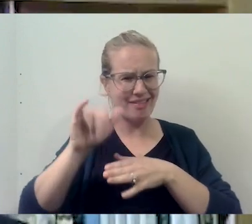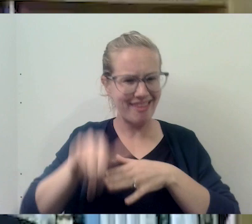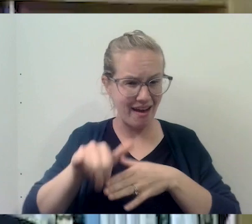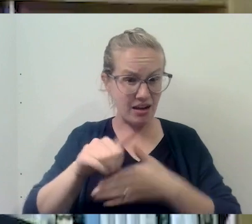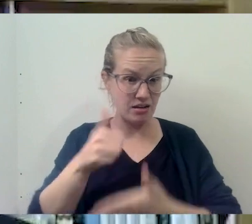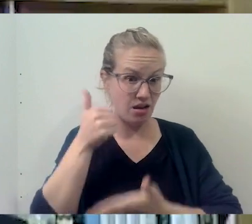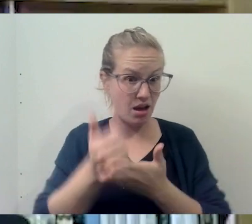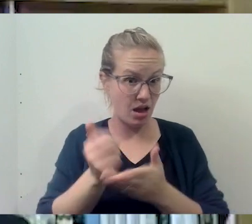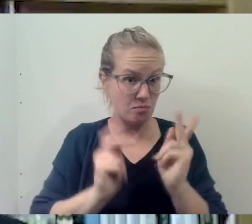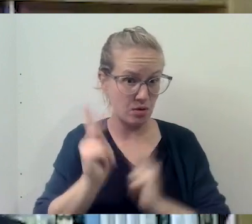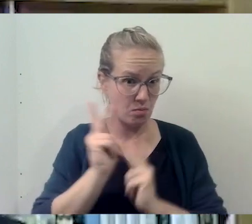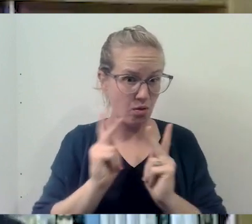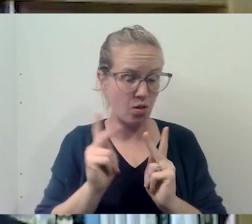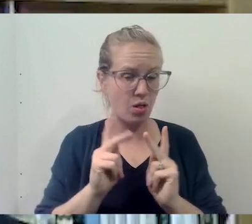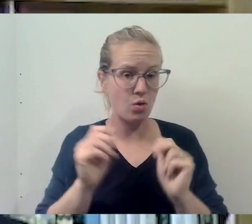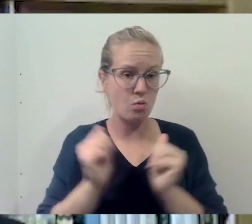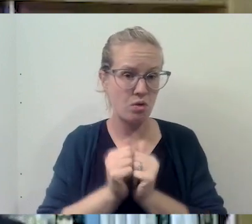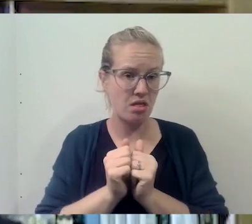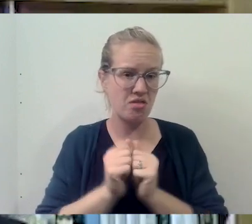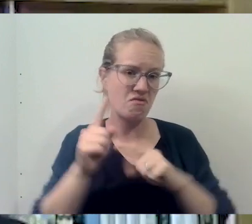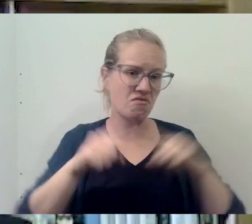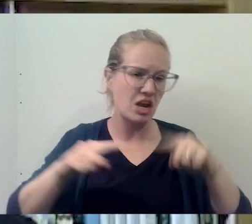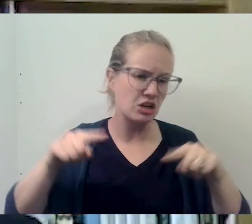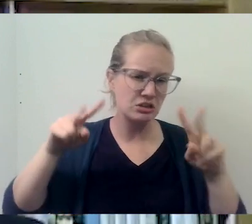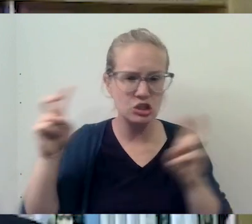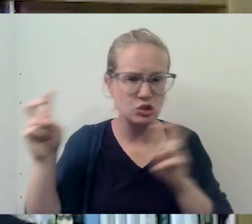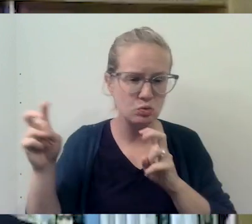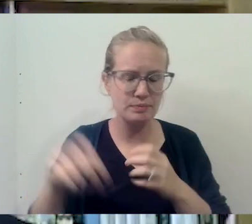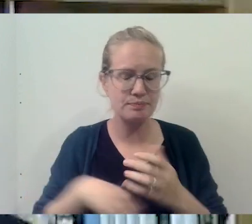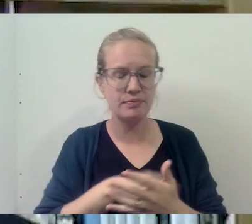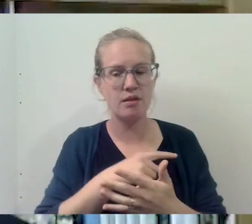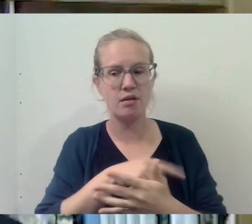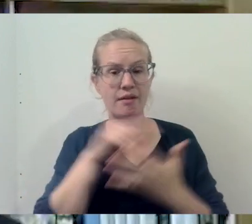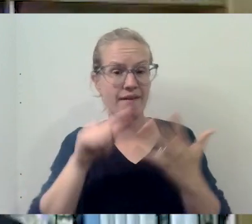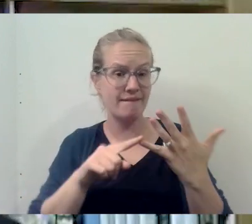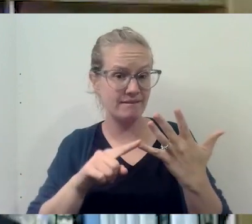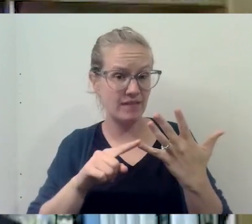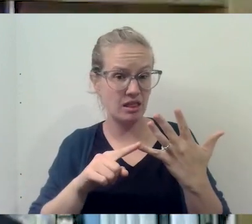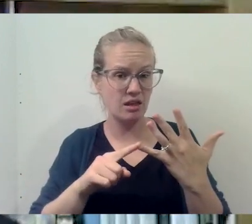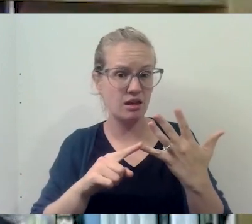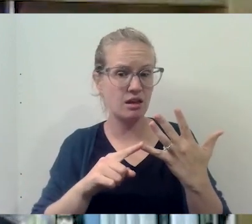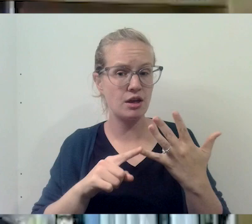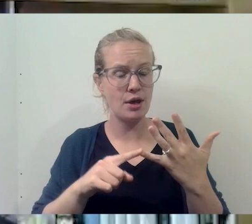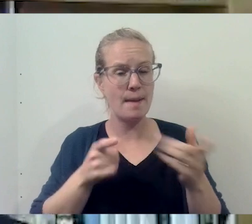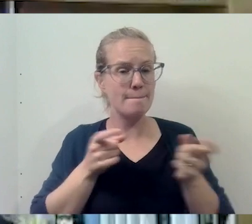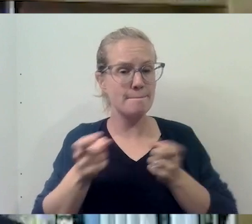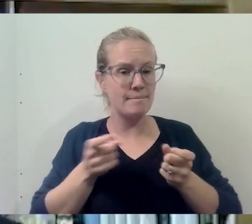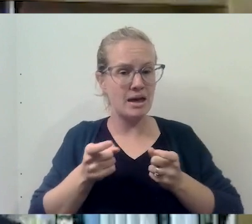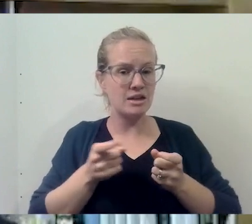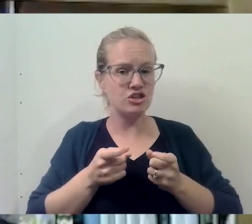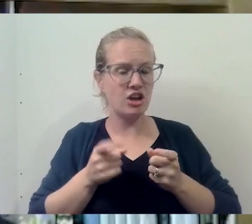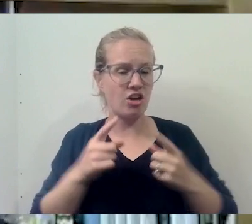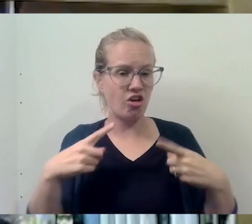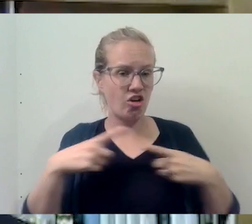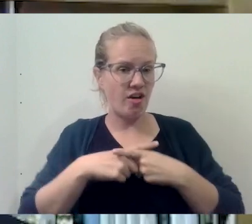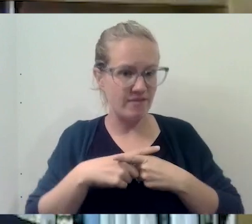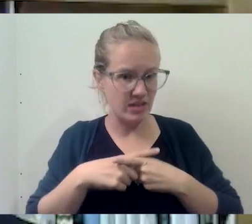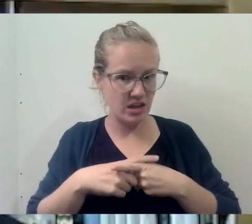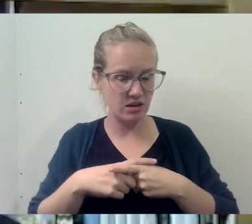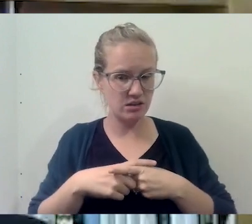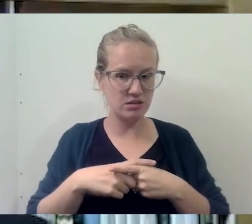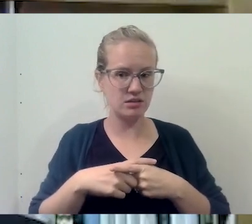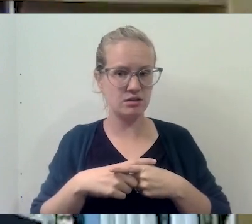in terms of their various issues. The fifth has to do with managing conflict between